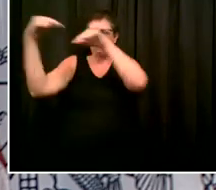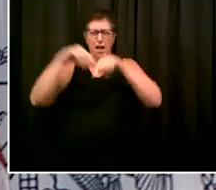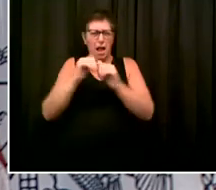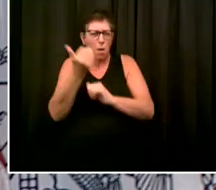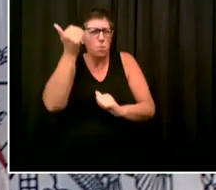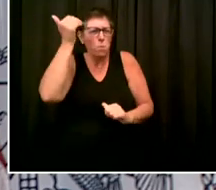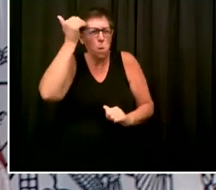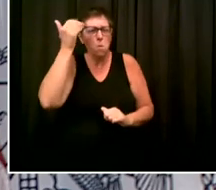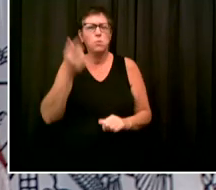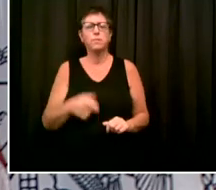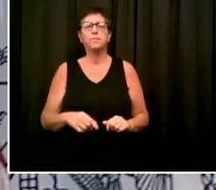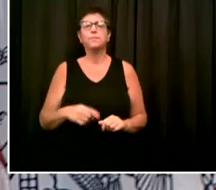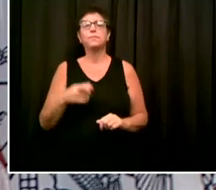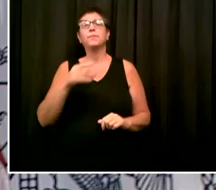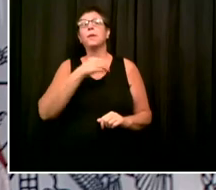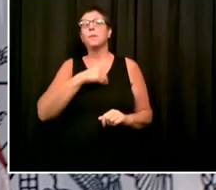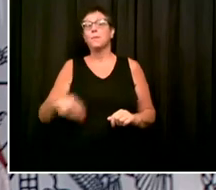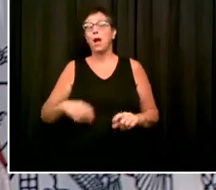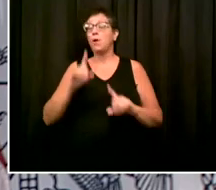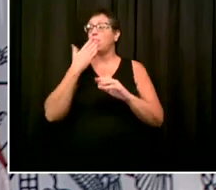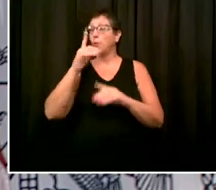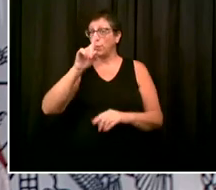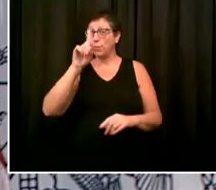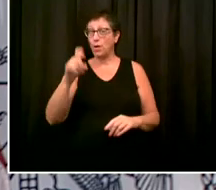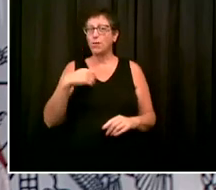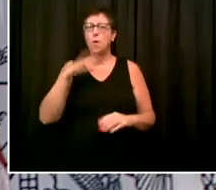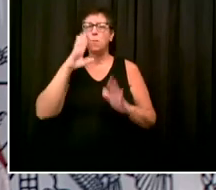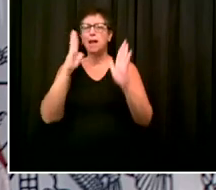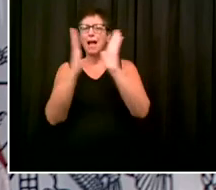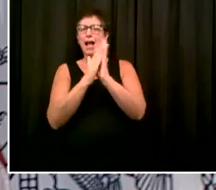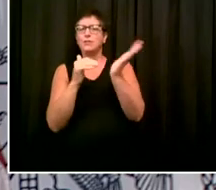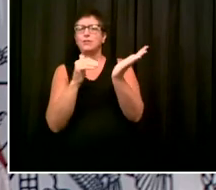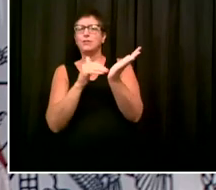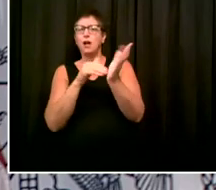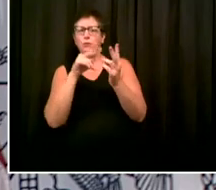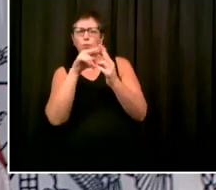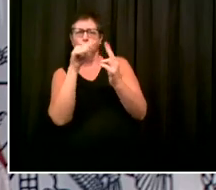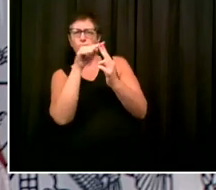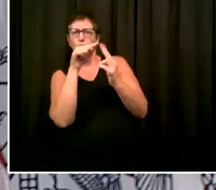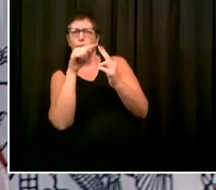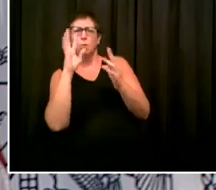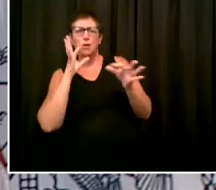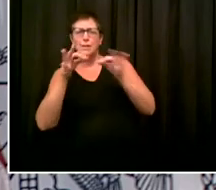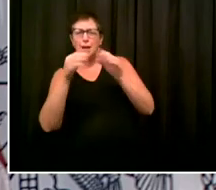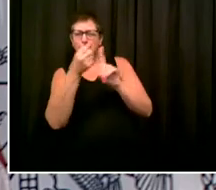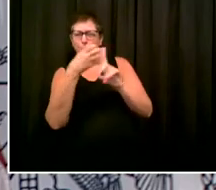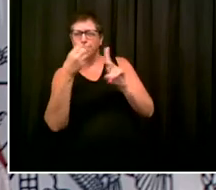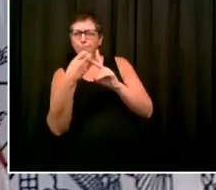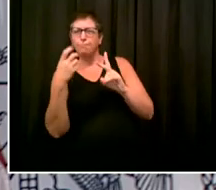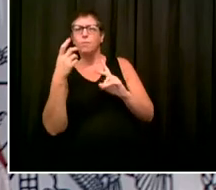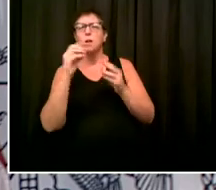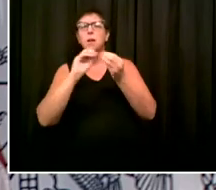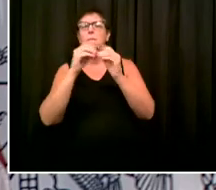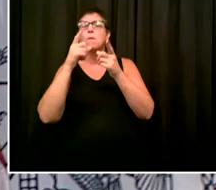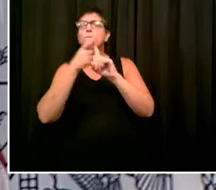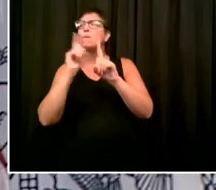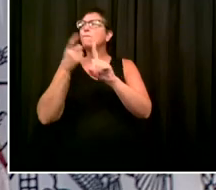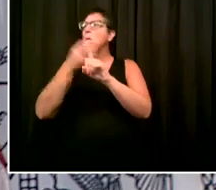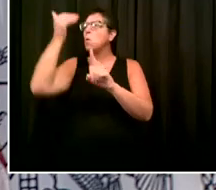Choksi to give you a sense of where we're getting that that indicator from. Go ahead, Dr. Varma first.